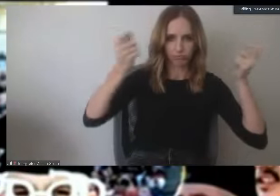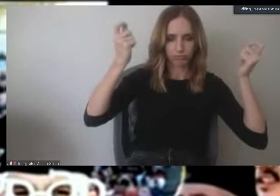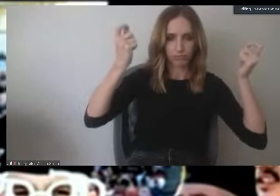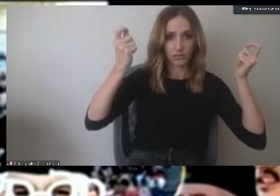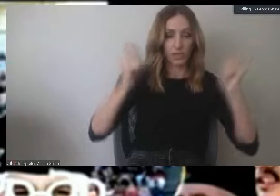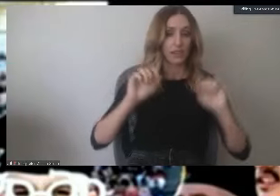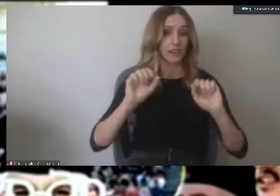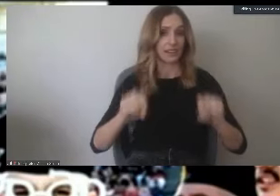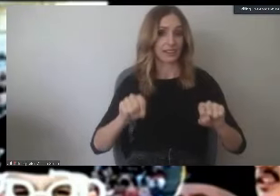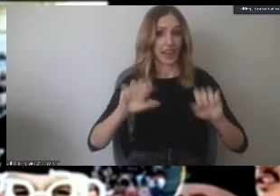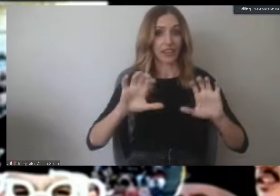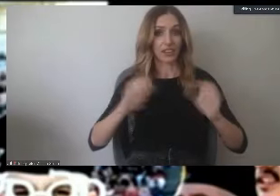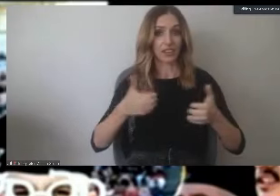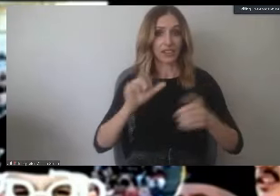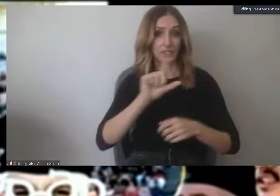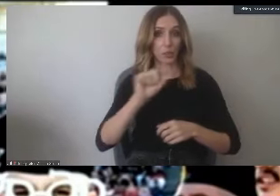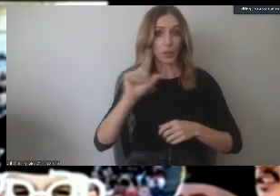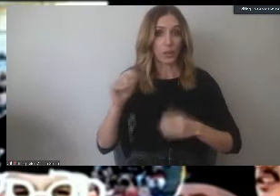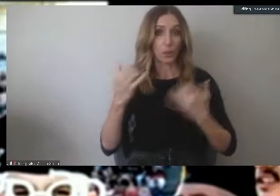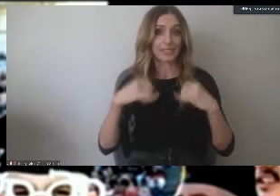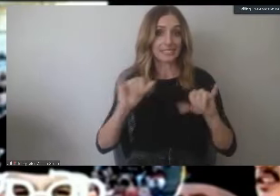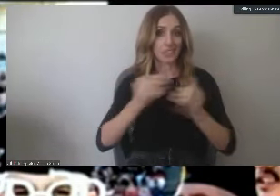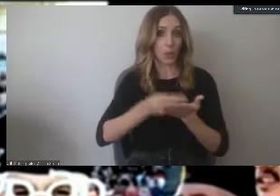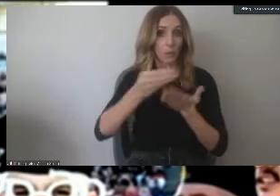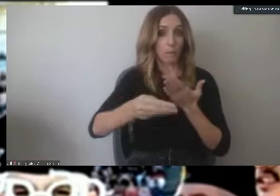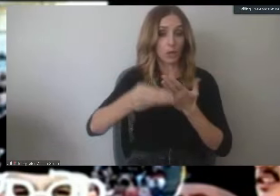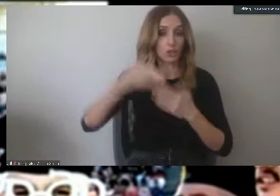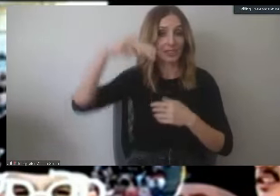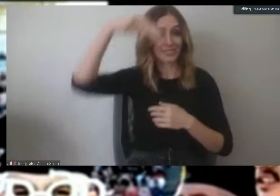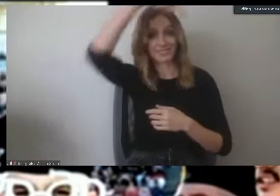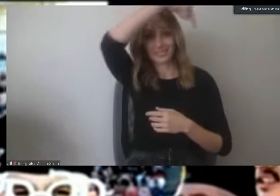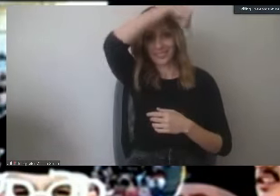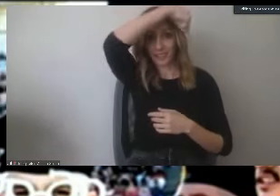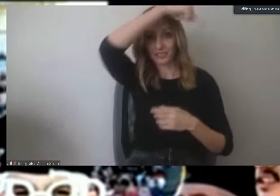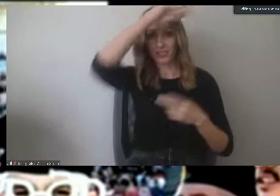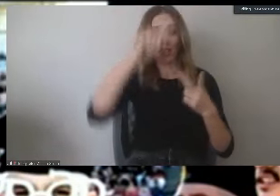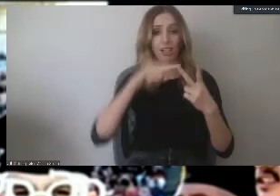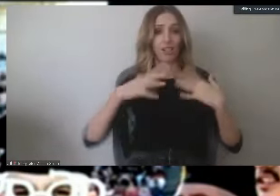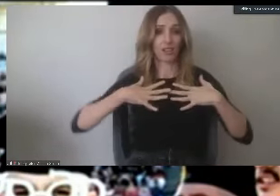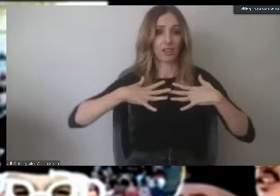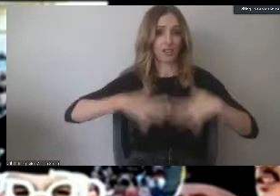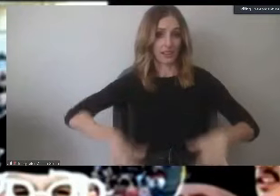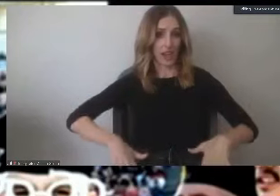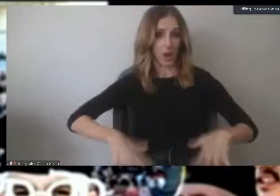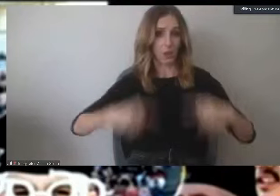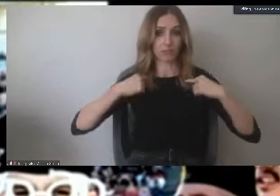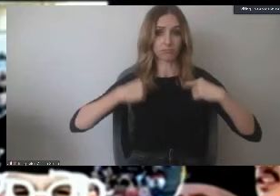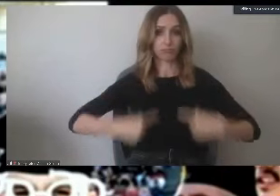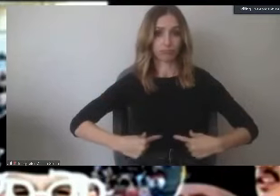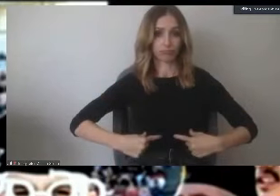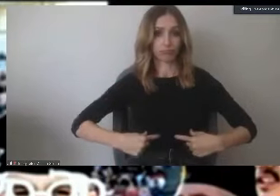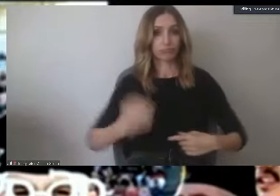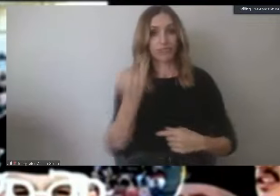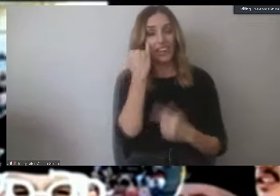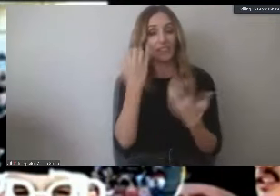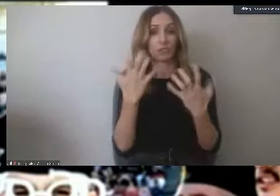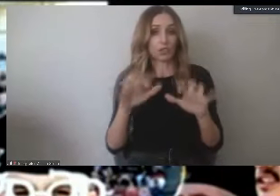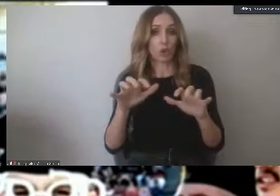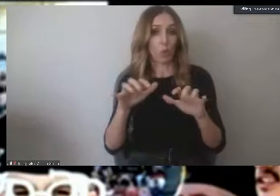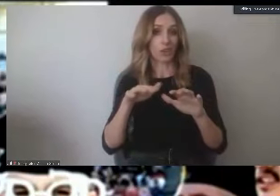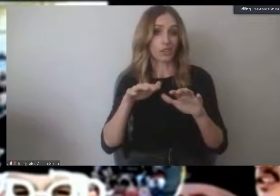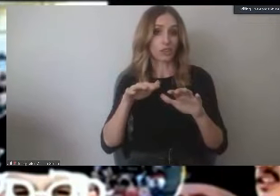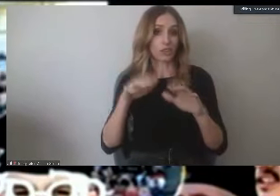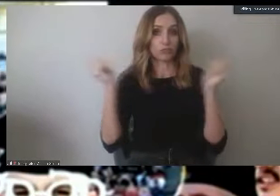still purchase their 2020 tassel, cap, gown, et cetera, if they don't want to walk next year? Or